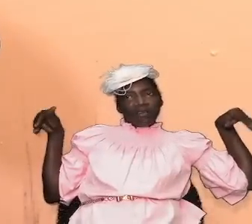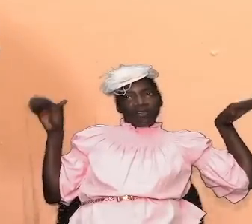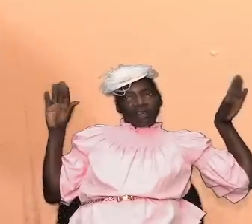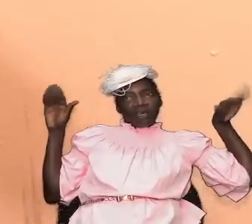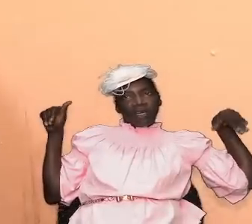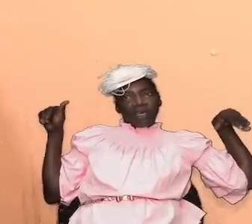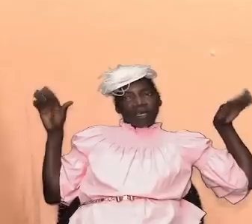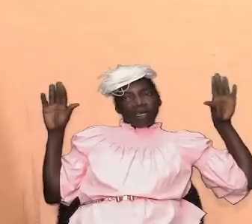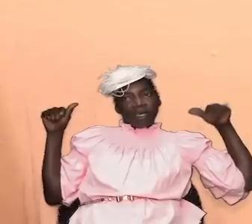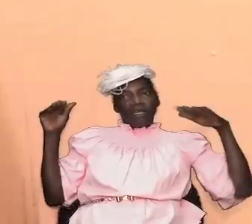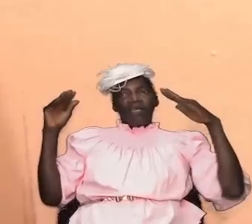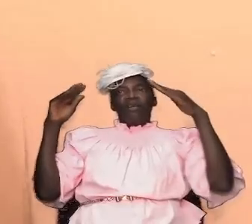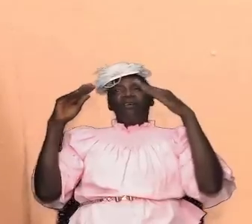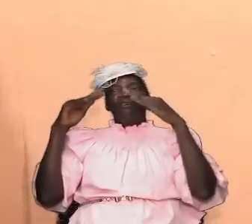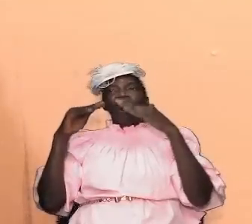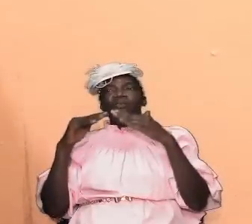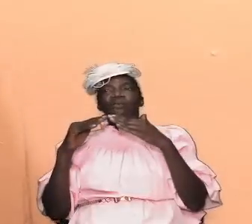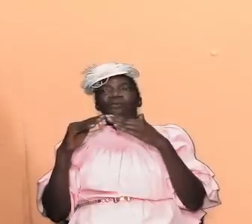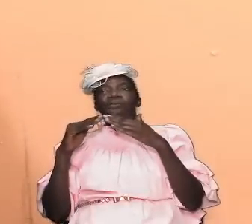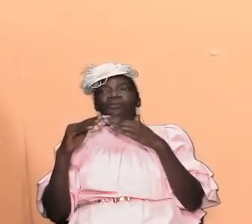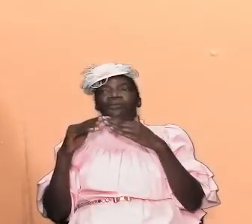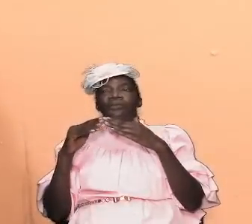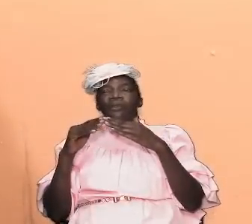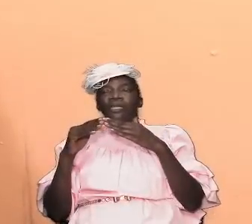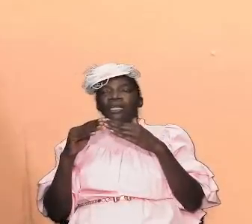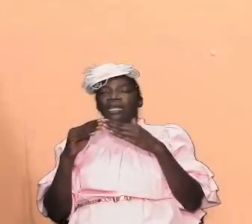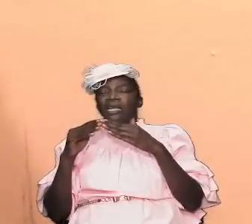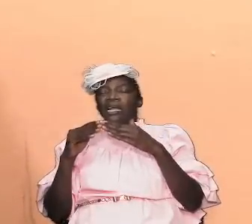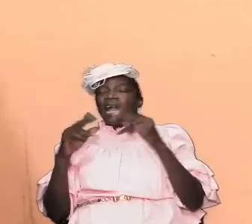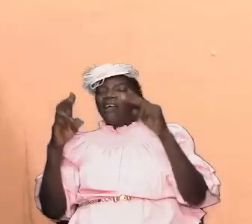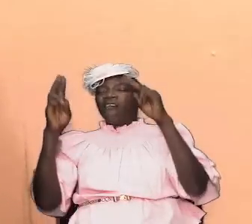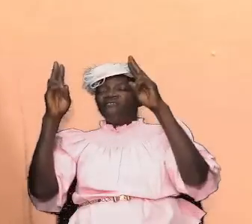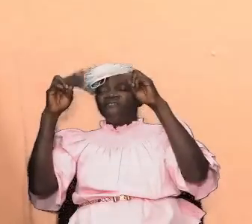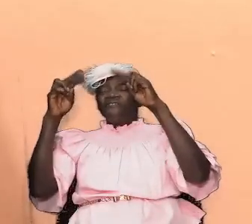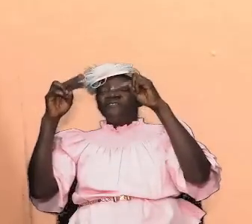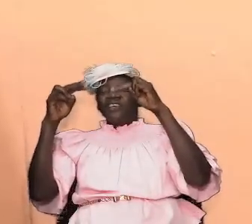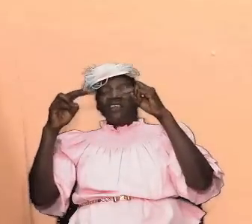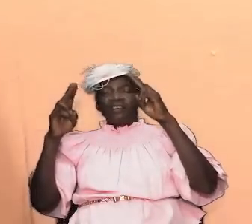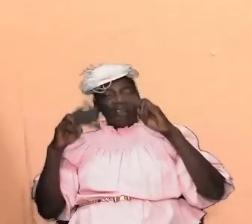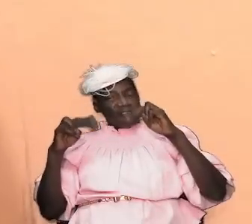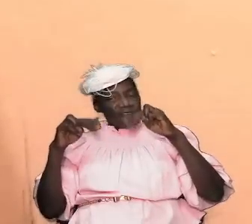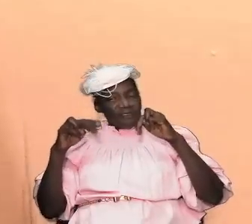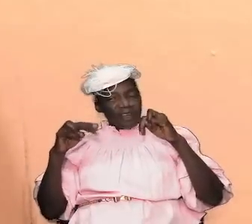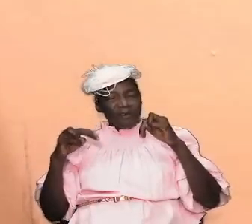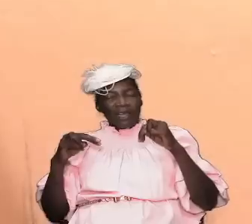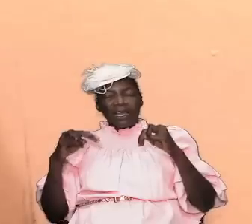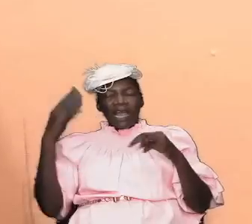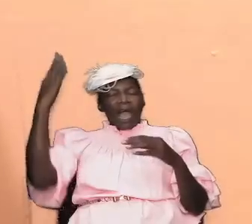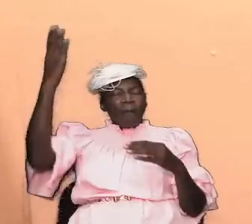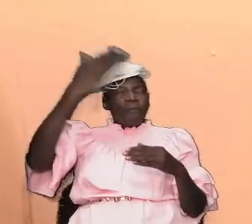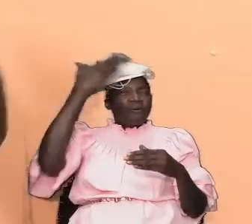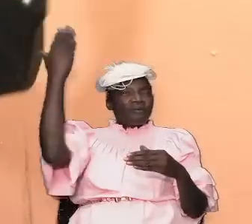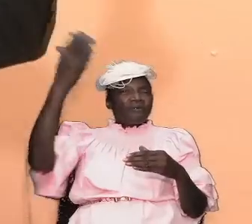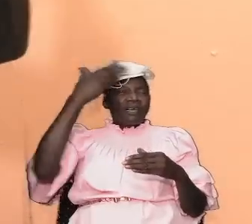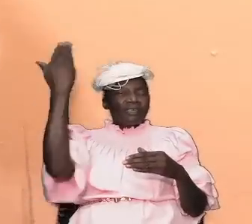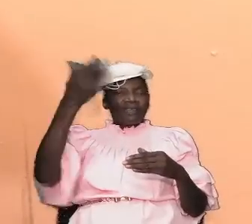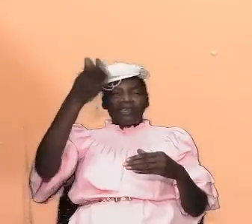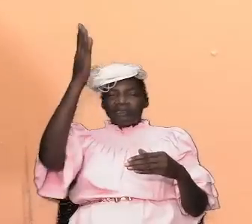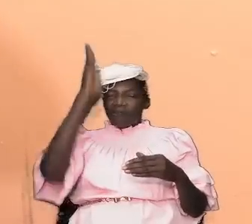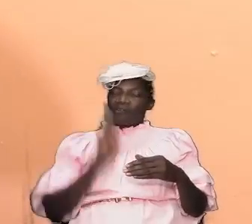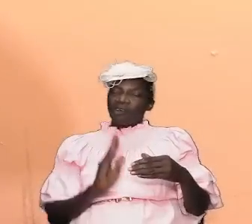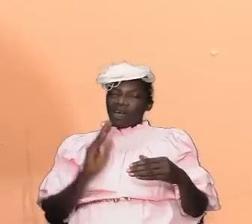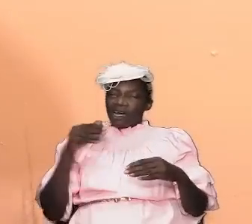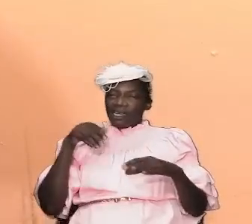on it that box in which the very presence of almighty god resided right between the